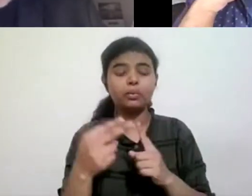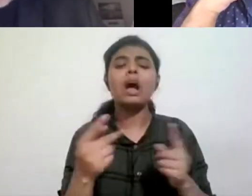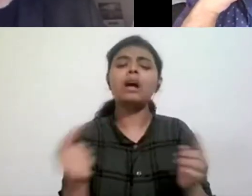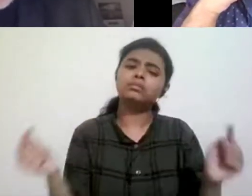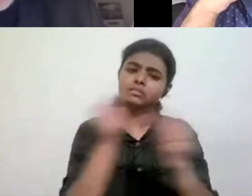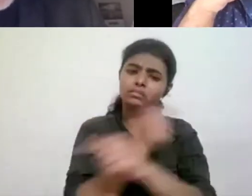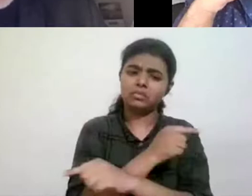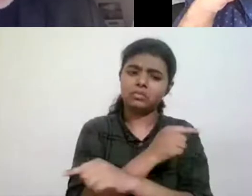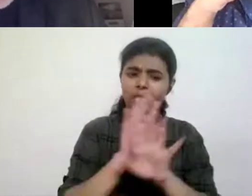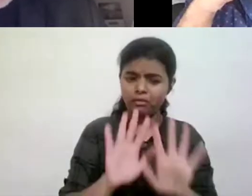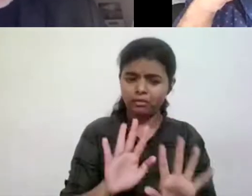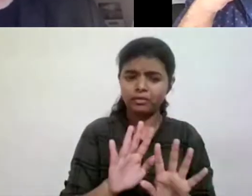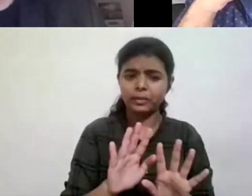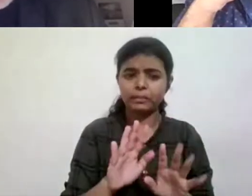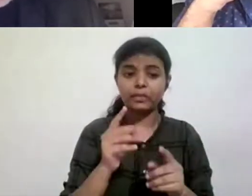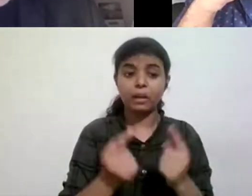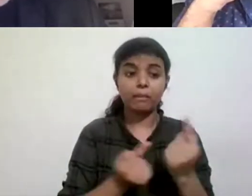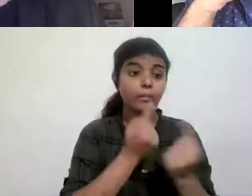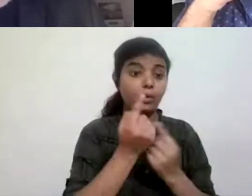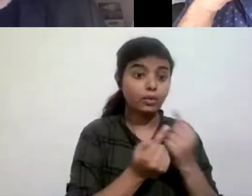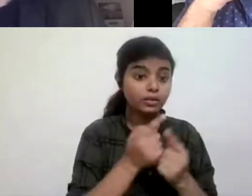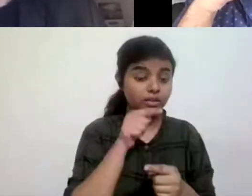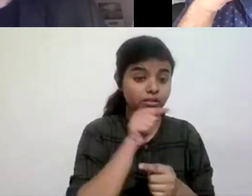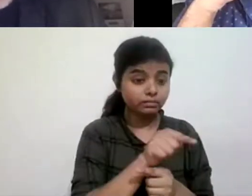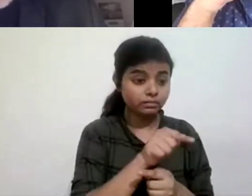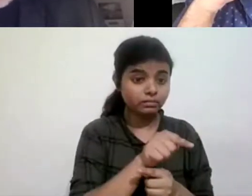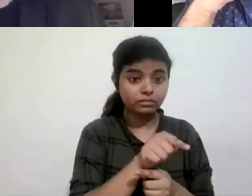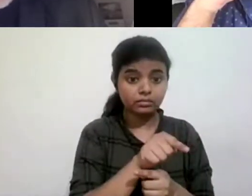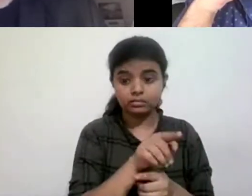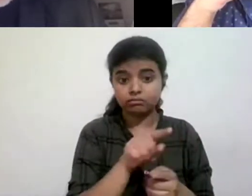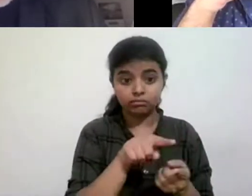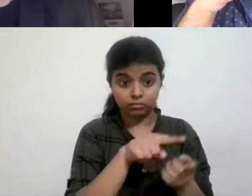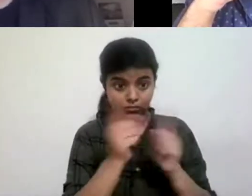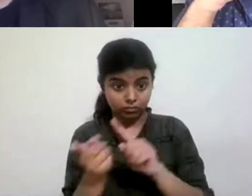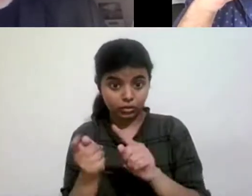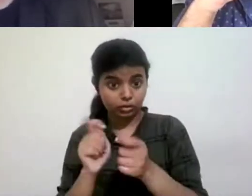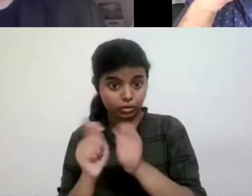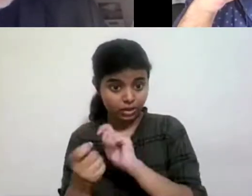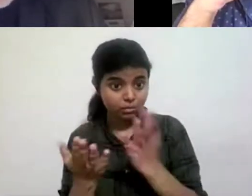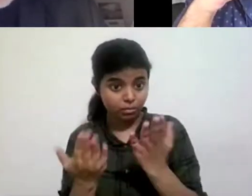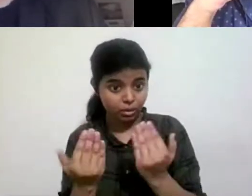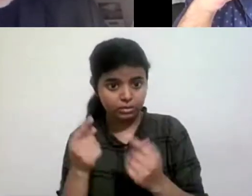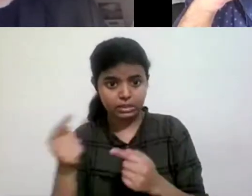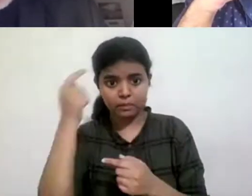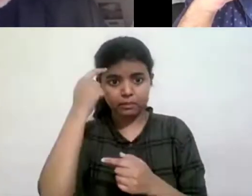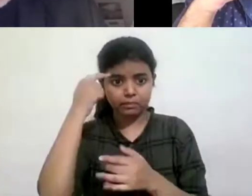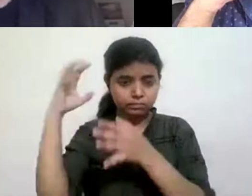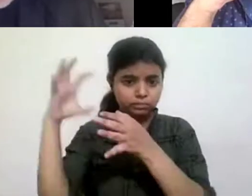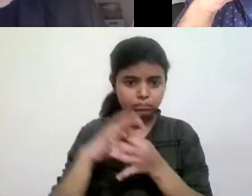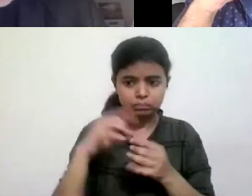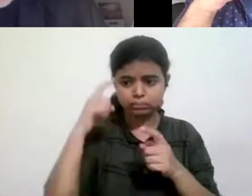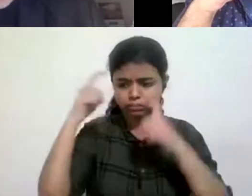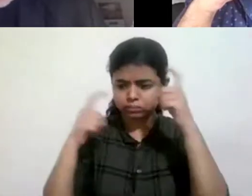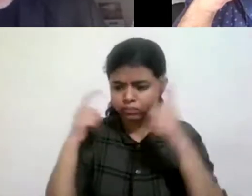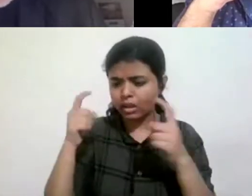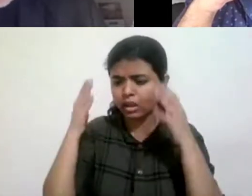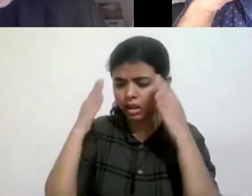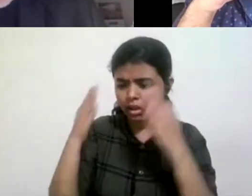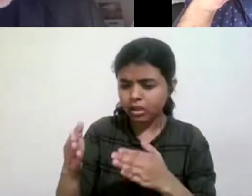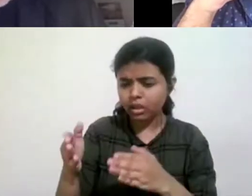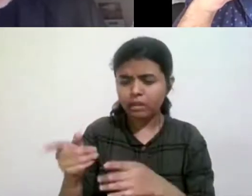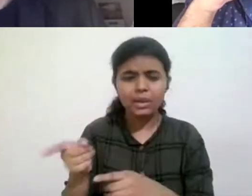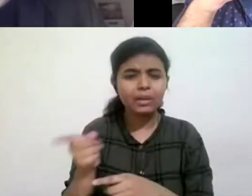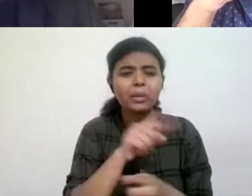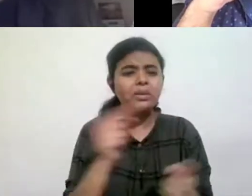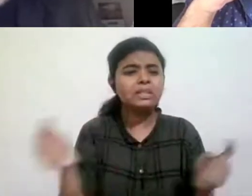uh, the political action can and should shape the way that the intellectual, um, thinks and considers about the questions